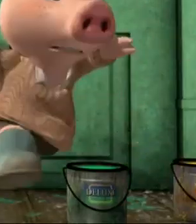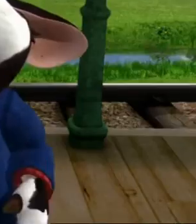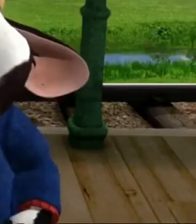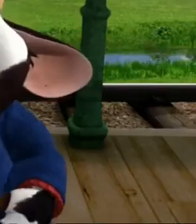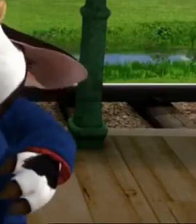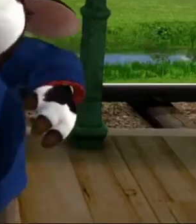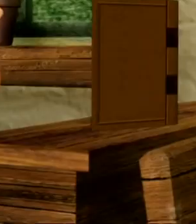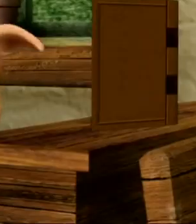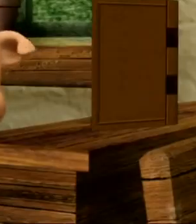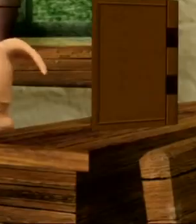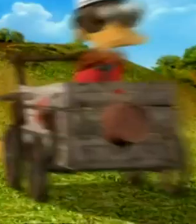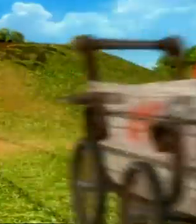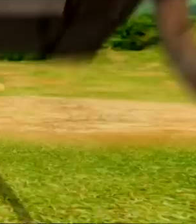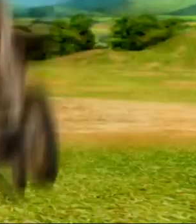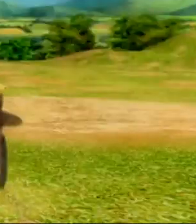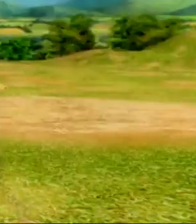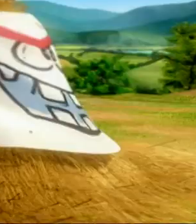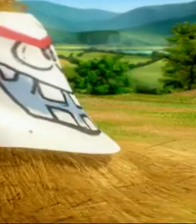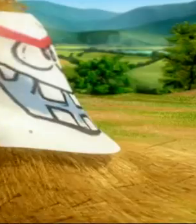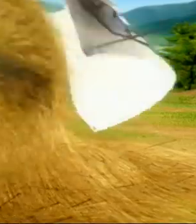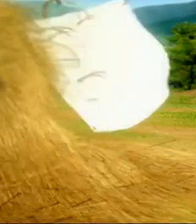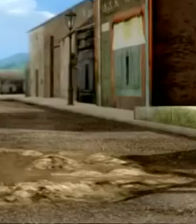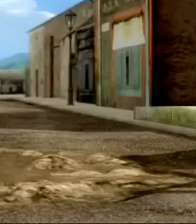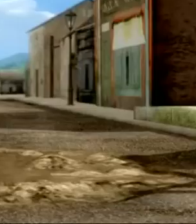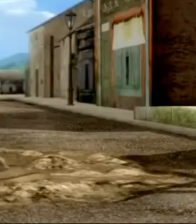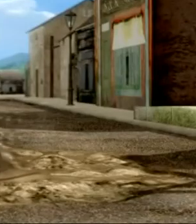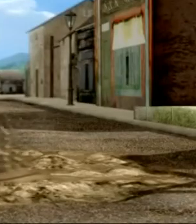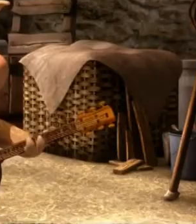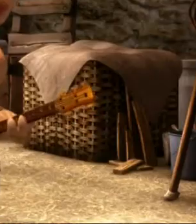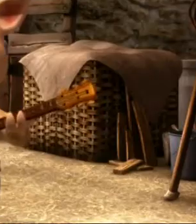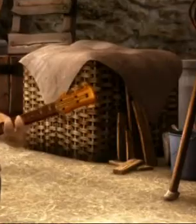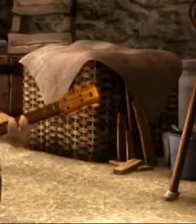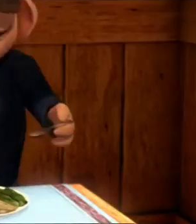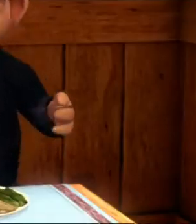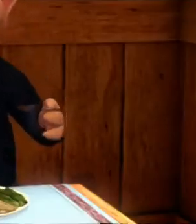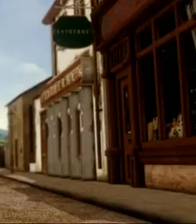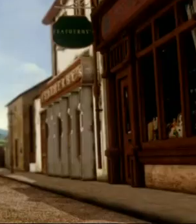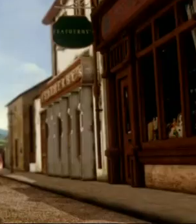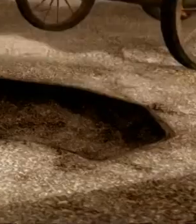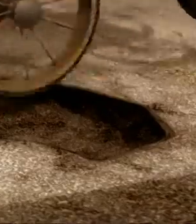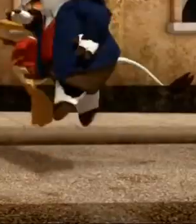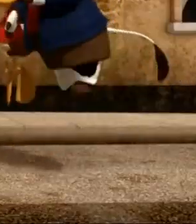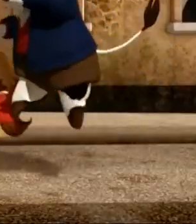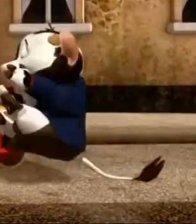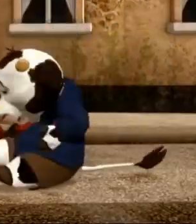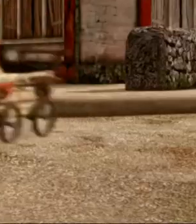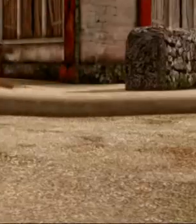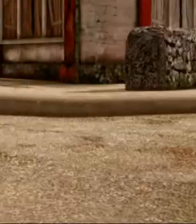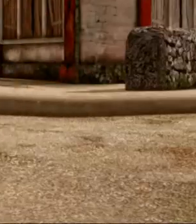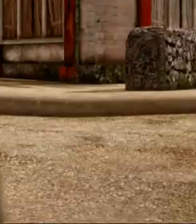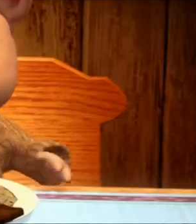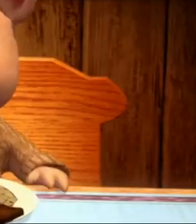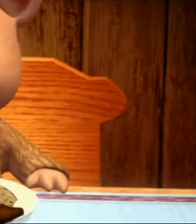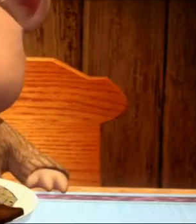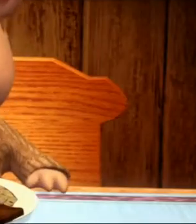That's Clifford goes into the world! I'll find in a lot of ways and to try everyone and to draw your phone, It's always the right thing to do! of course.